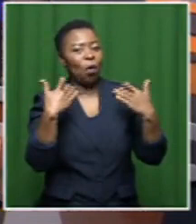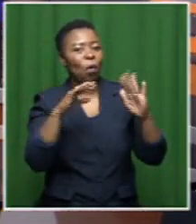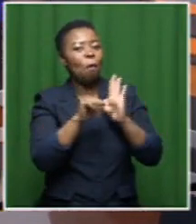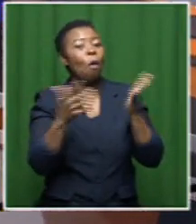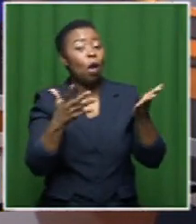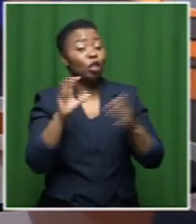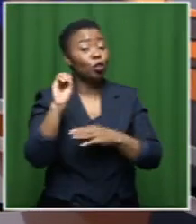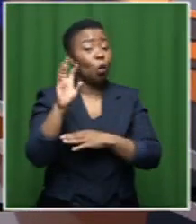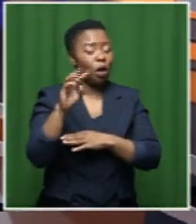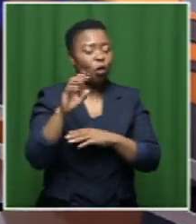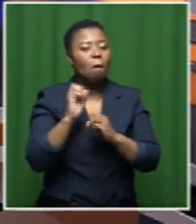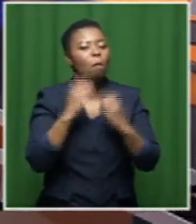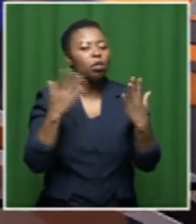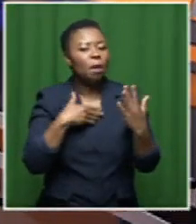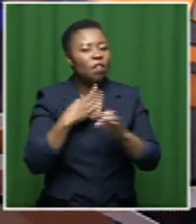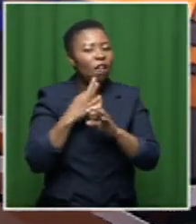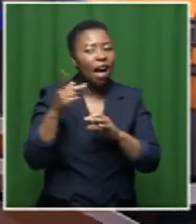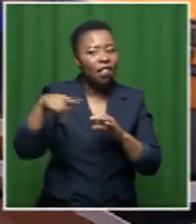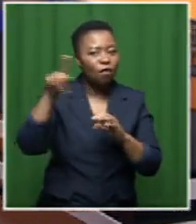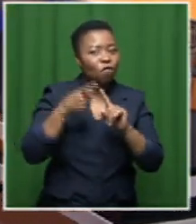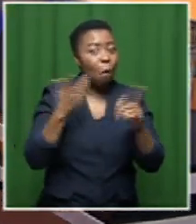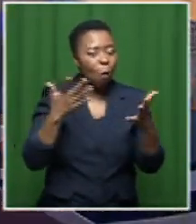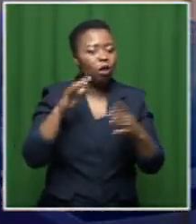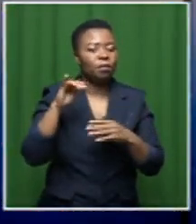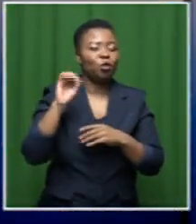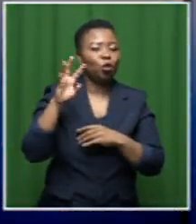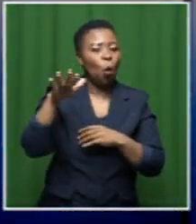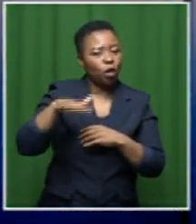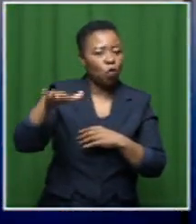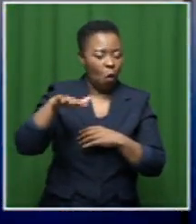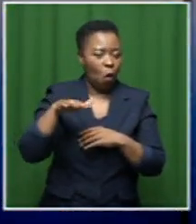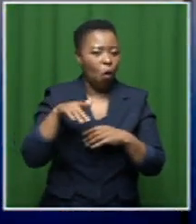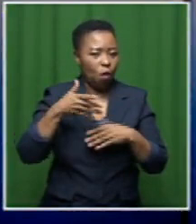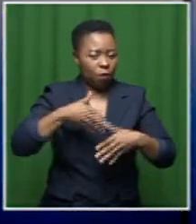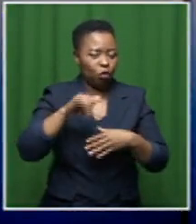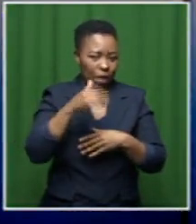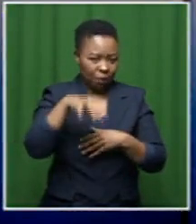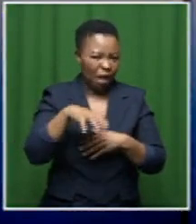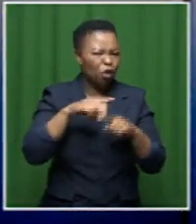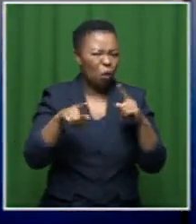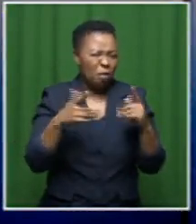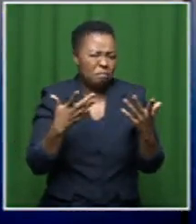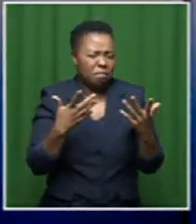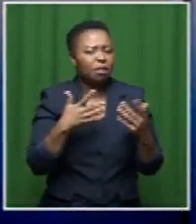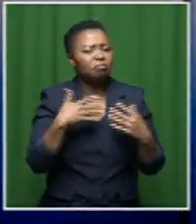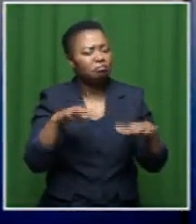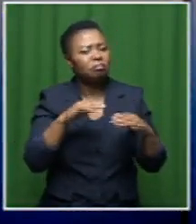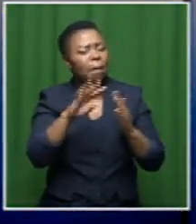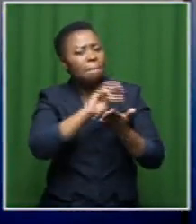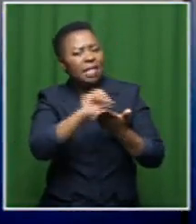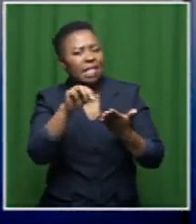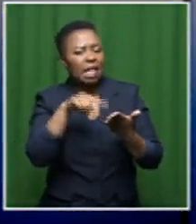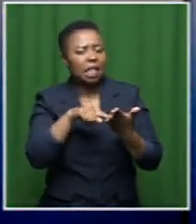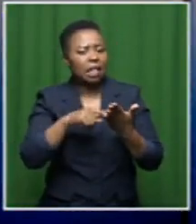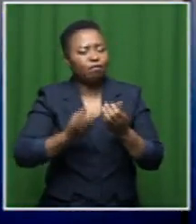most of our parents are from in Johannesburg and I just fell in love with what it the message and what it was trying to